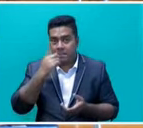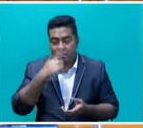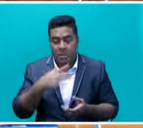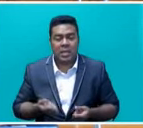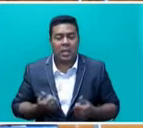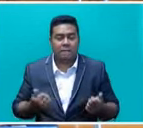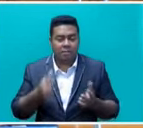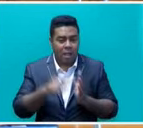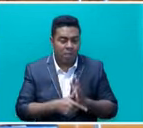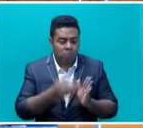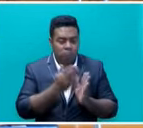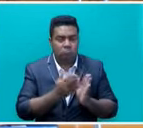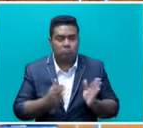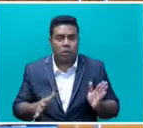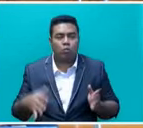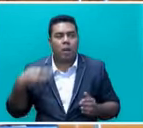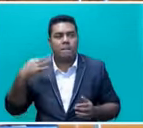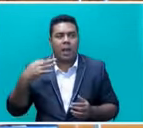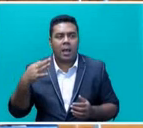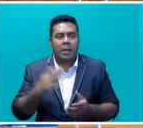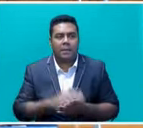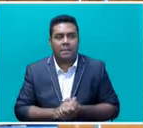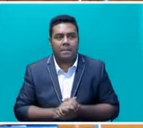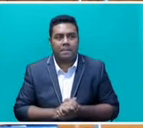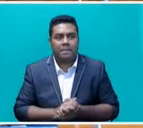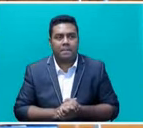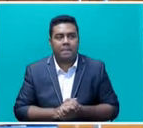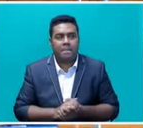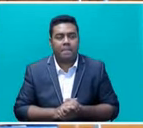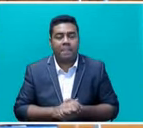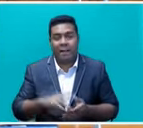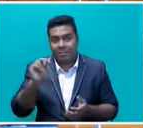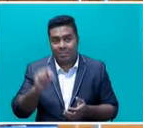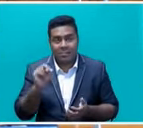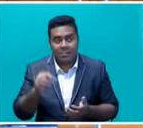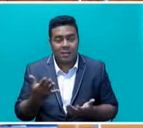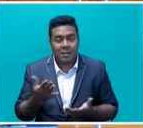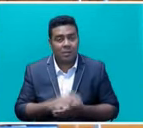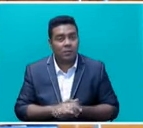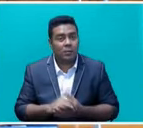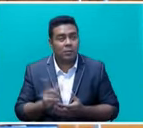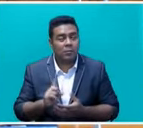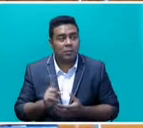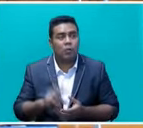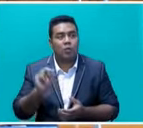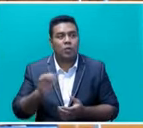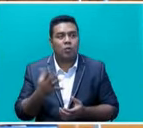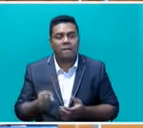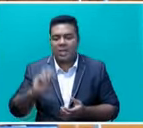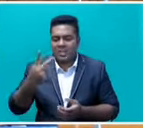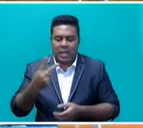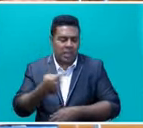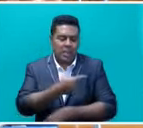opportunity to apply over a period of time. The requirement, of course, is that you need to have your second